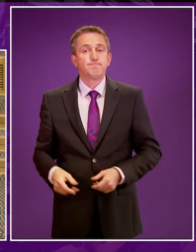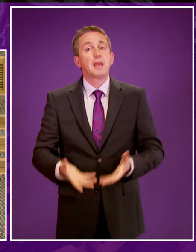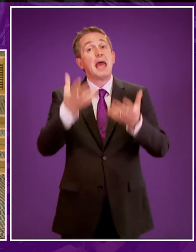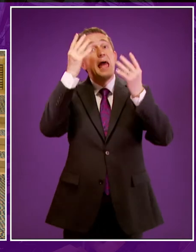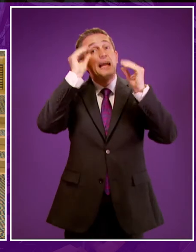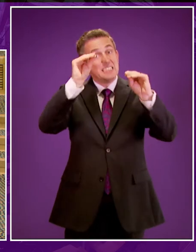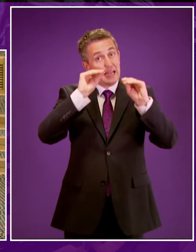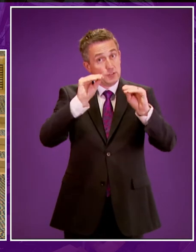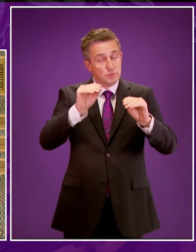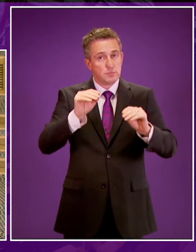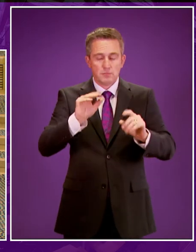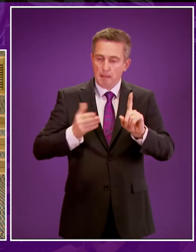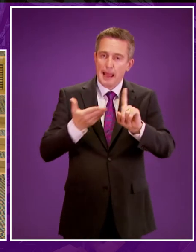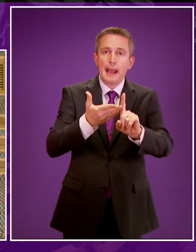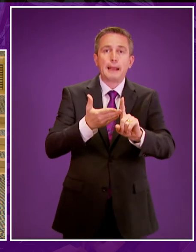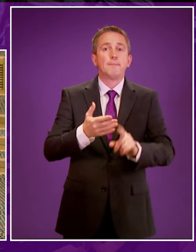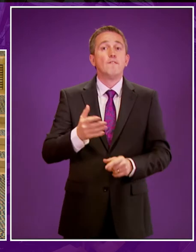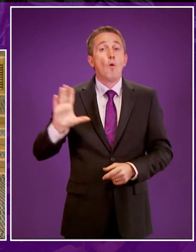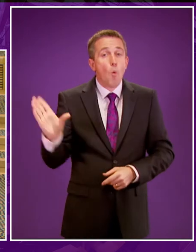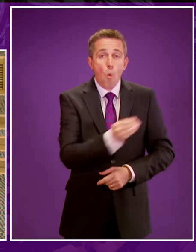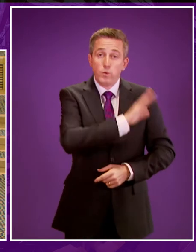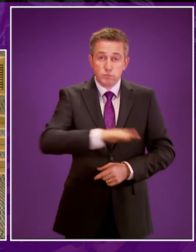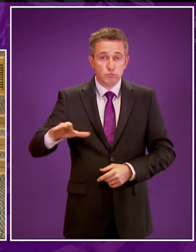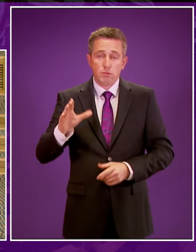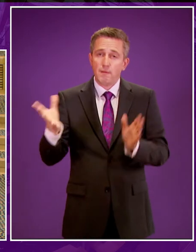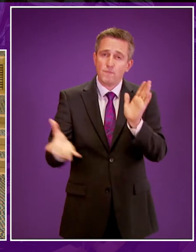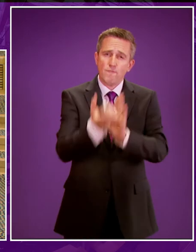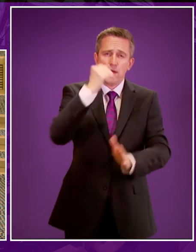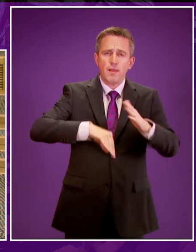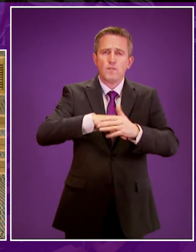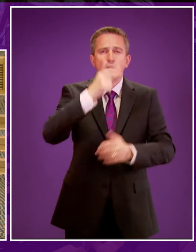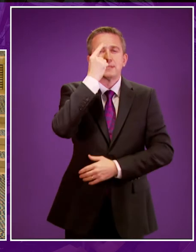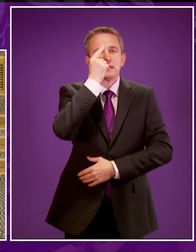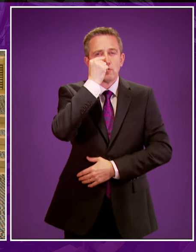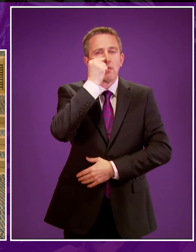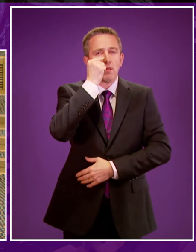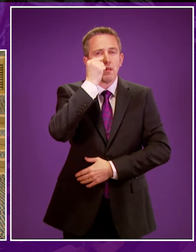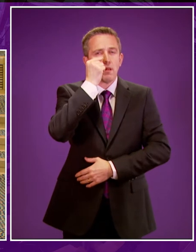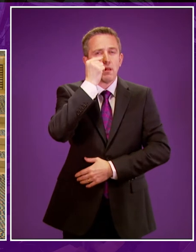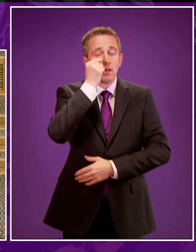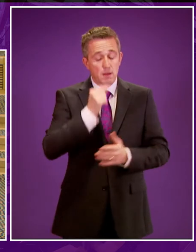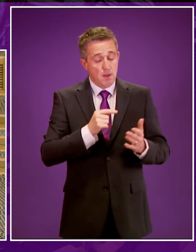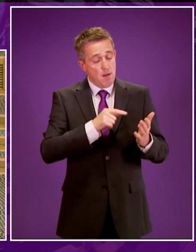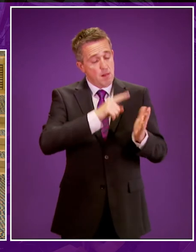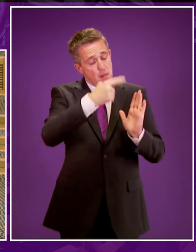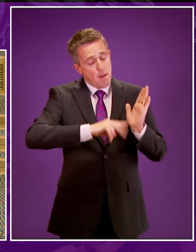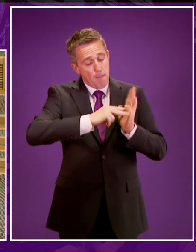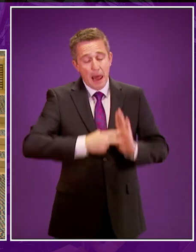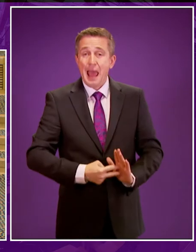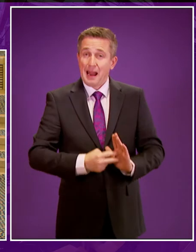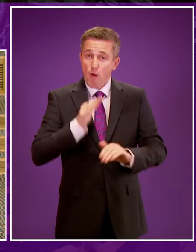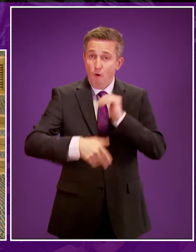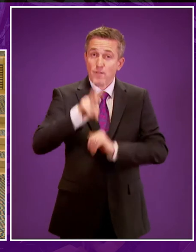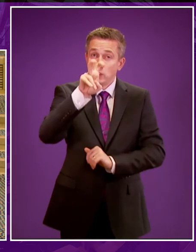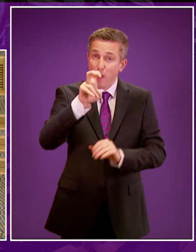goal is that all children and young people reach their full potential at school and beyond. And the plan sets out more than a dozen actions we will take